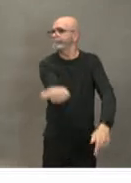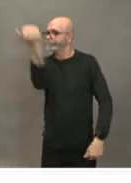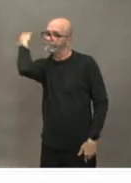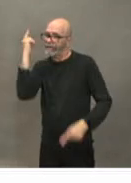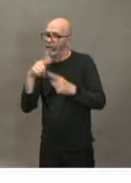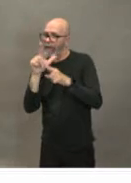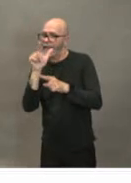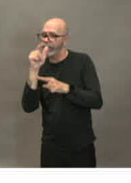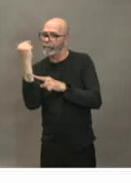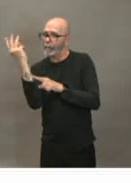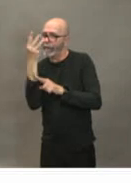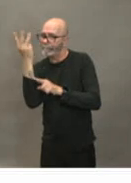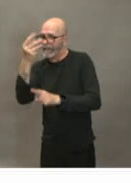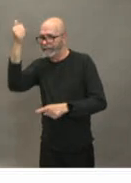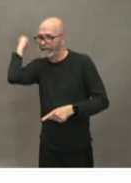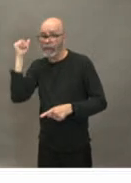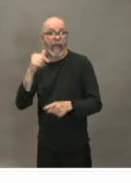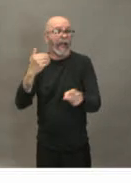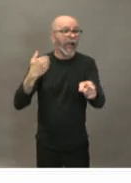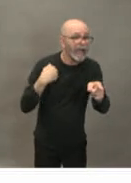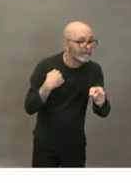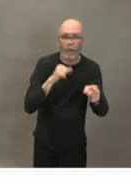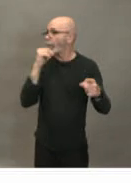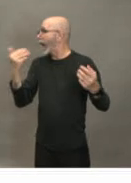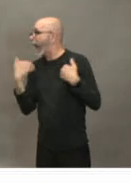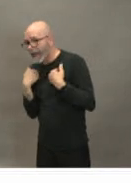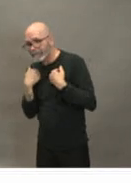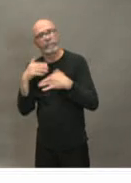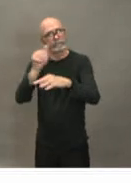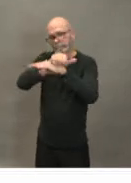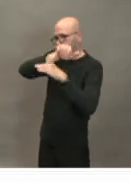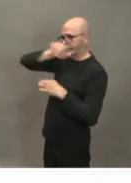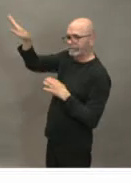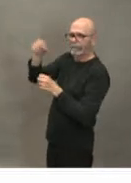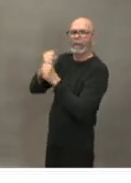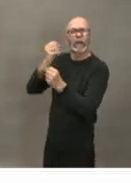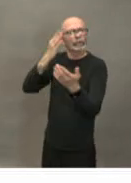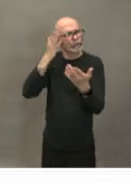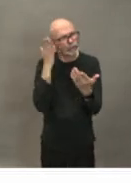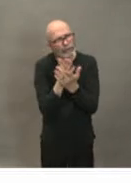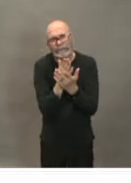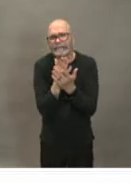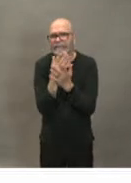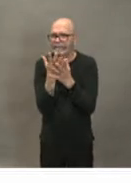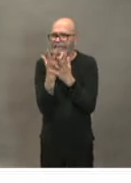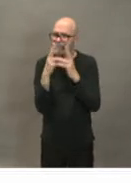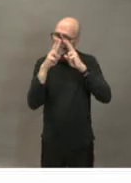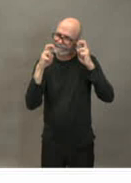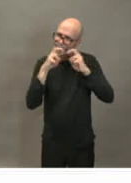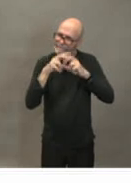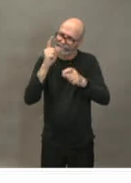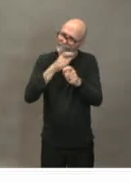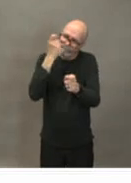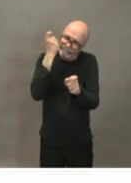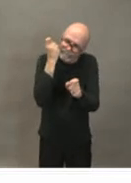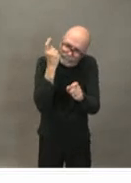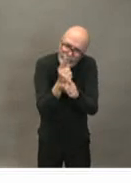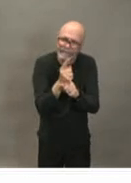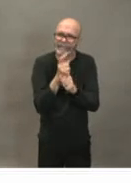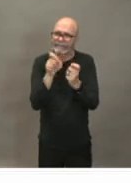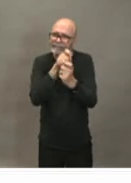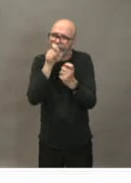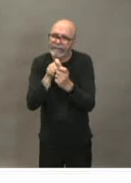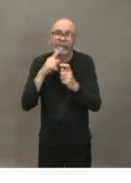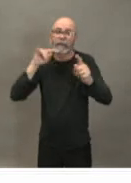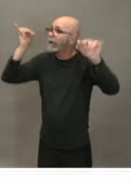we would be shipping to the national microbiology lab but that's just to make sure that we're comfortable with our method and once that method is validated we'll be able